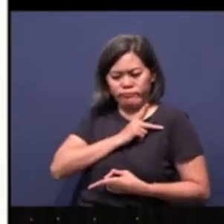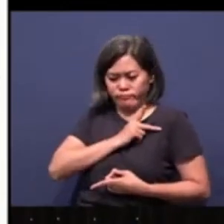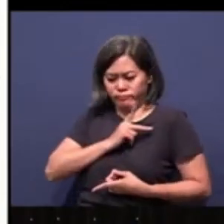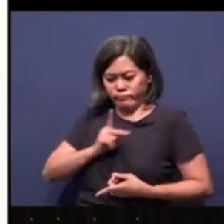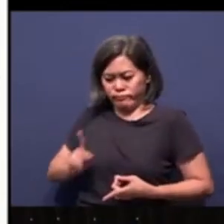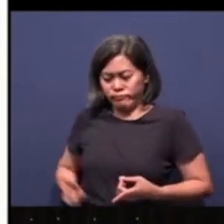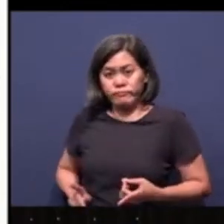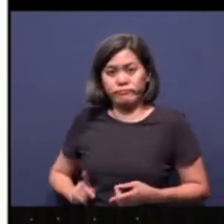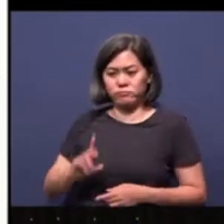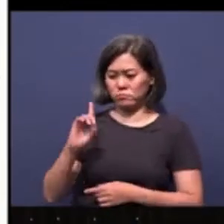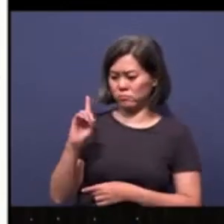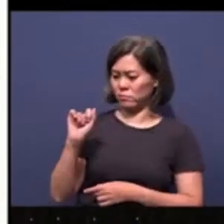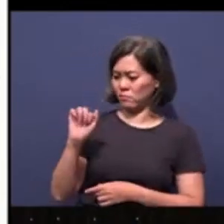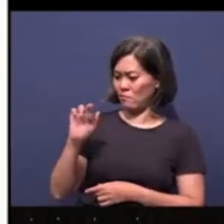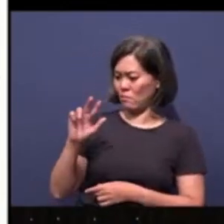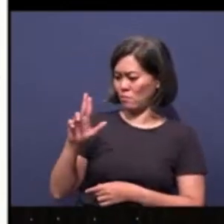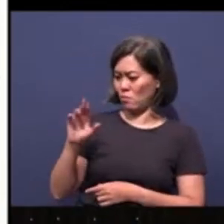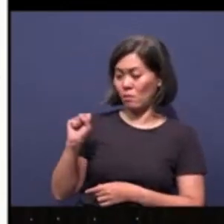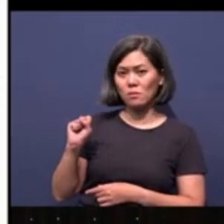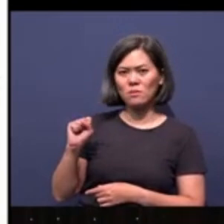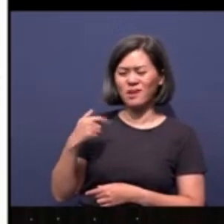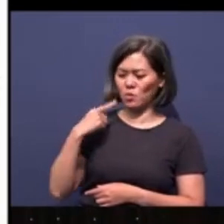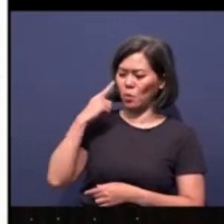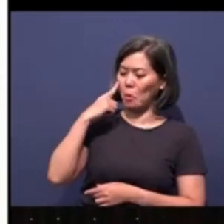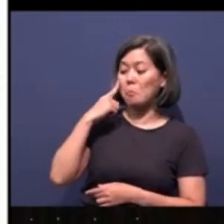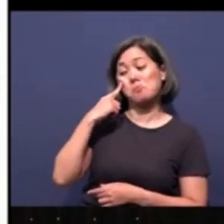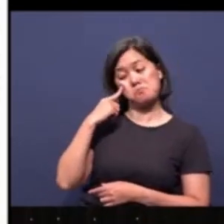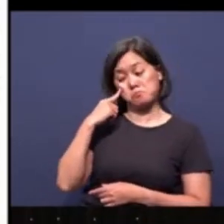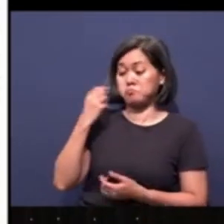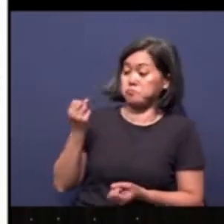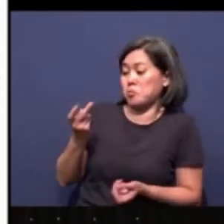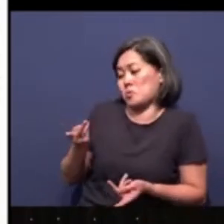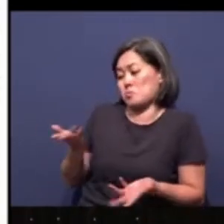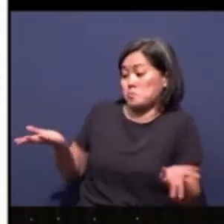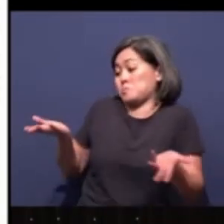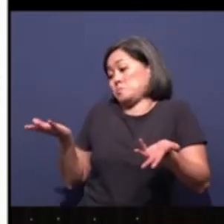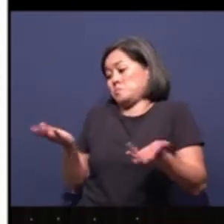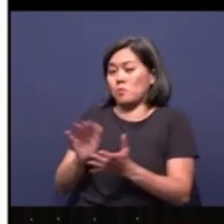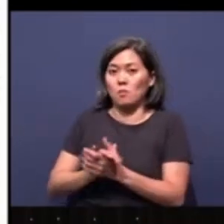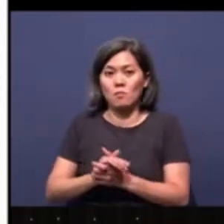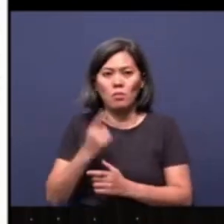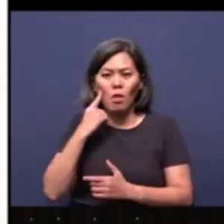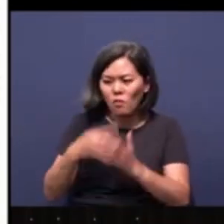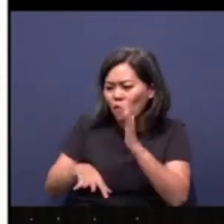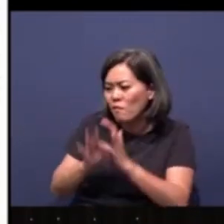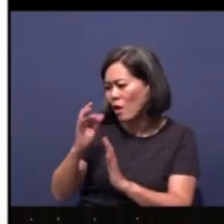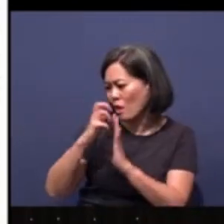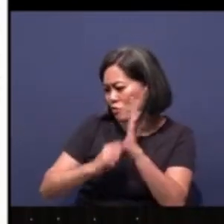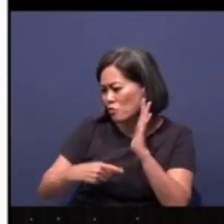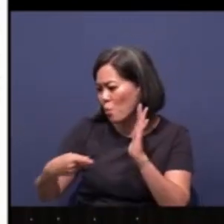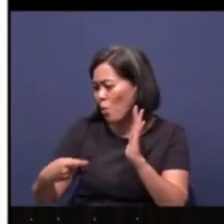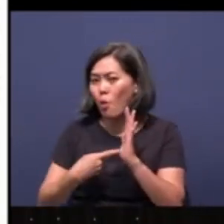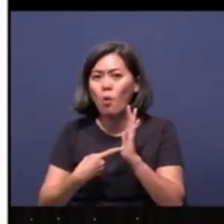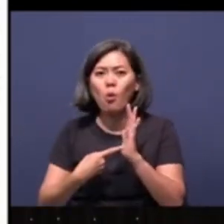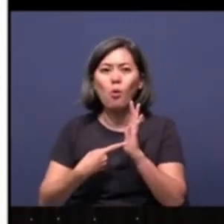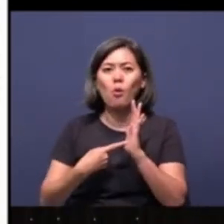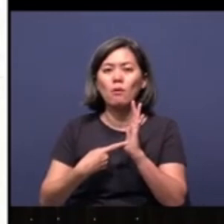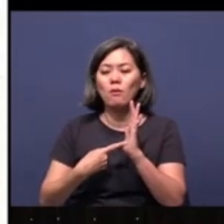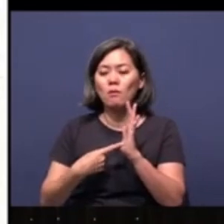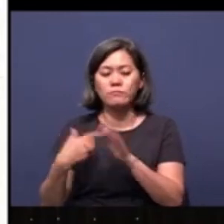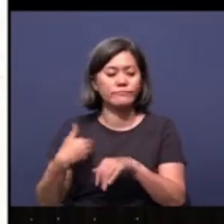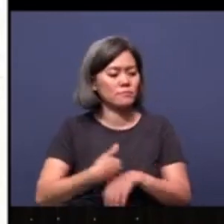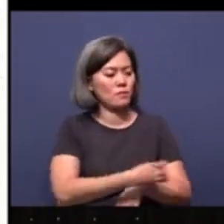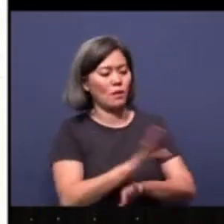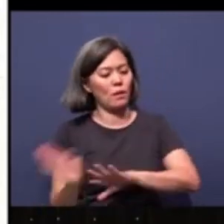Darius. And then after that, you think, yes, what about King Darius? And you'll find in Scripture, it just brushes him aside